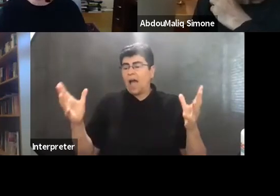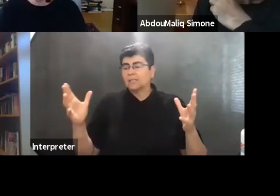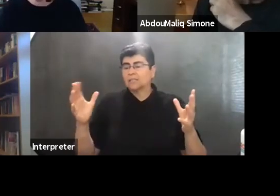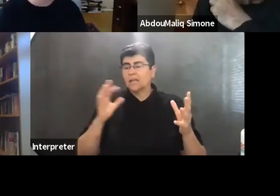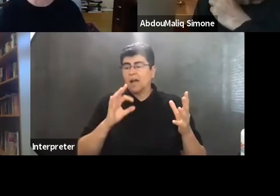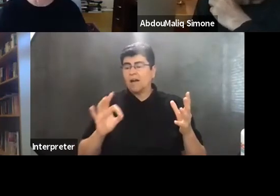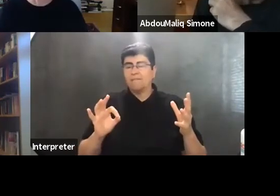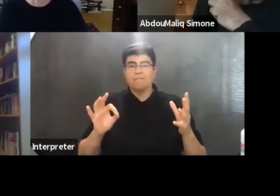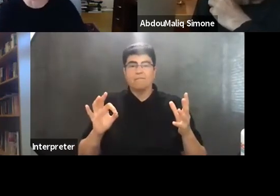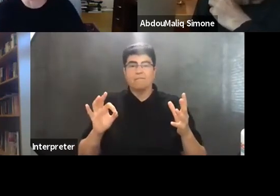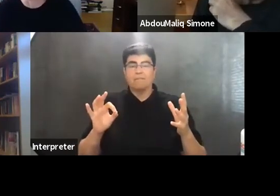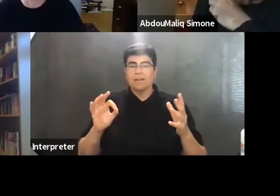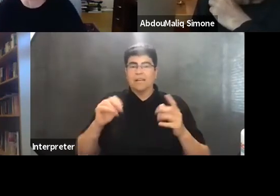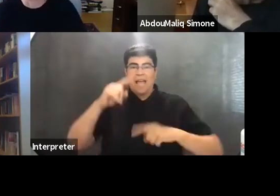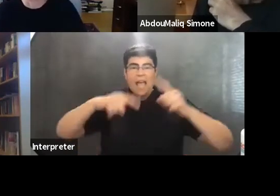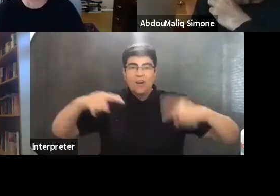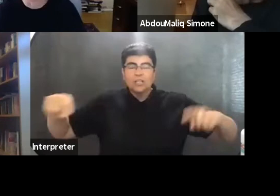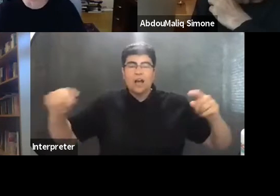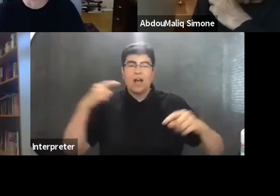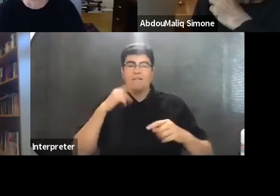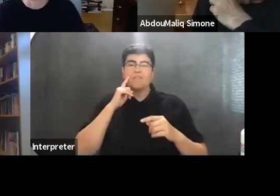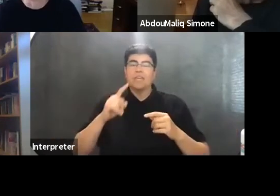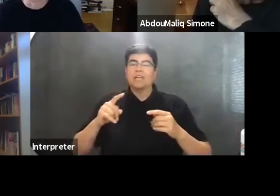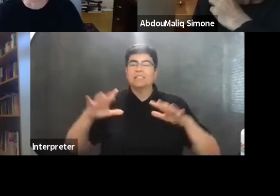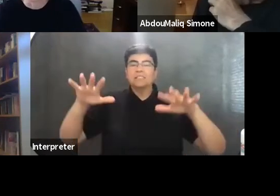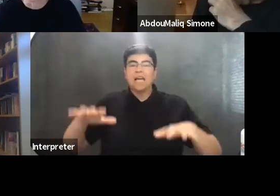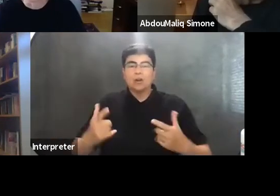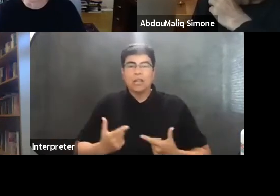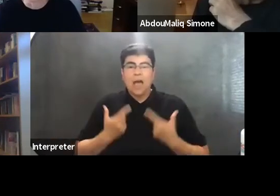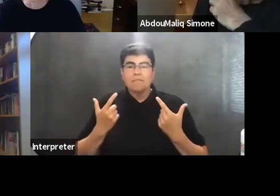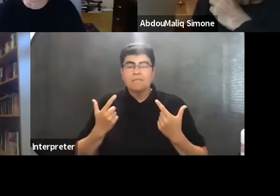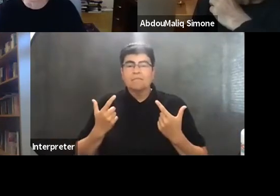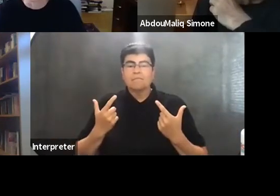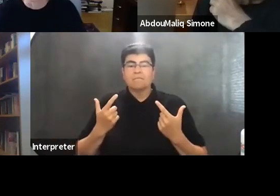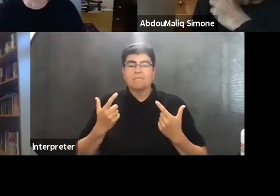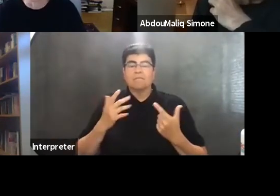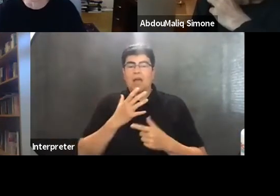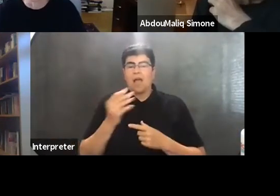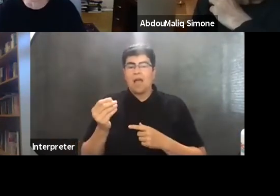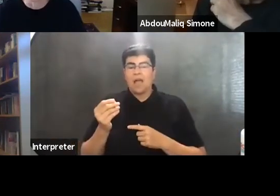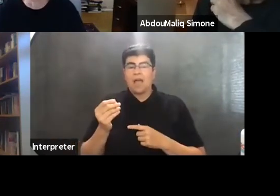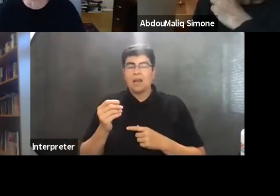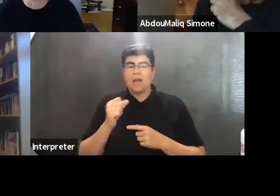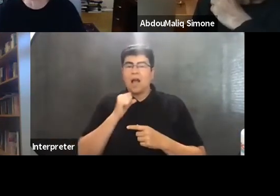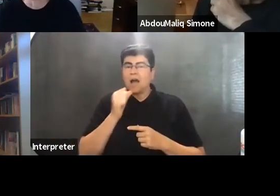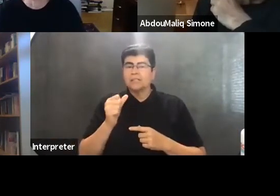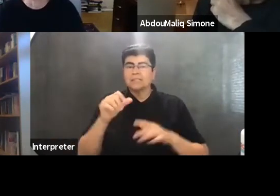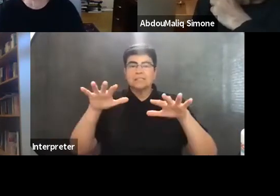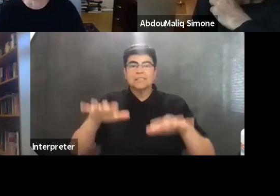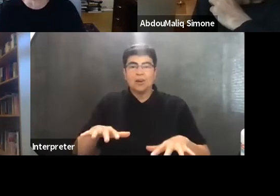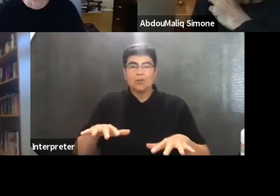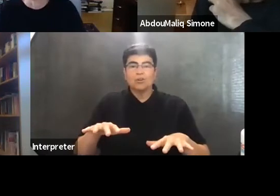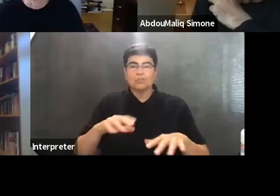heterogeneity of settled life. And in its unsettled nature.